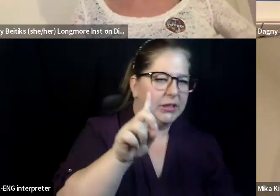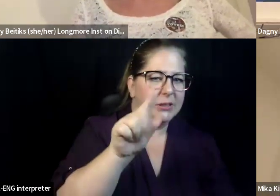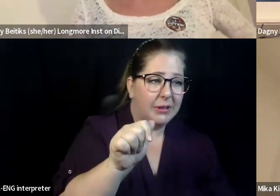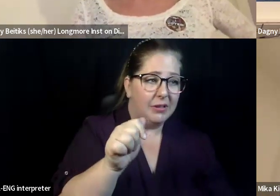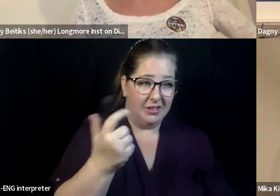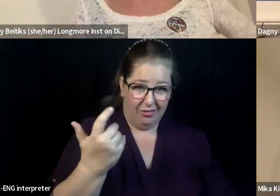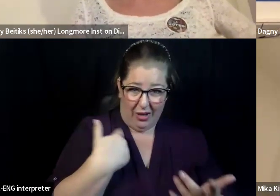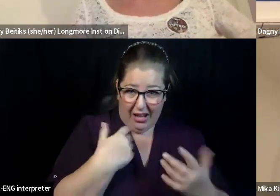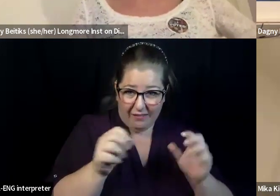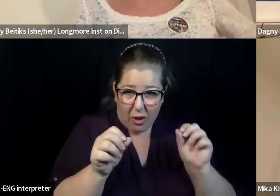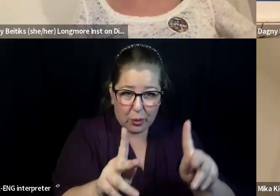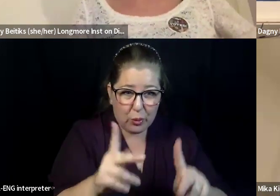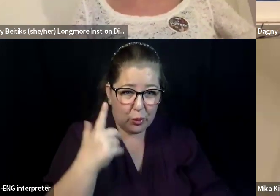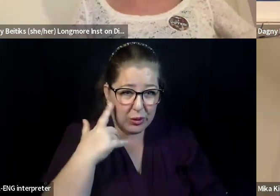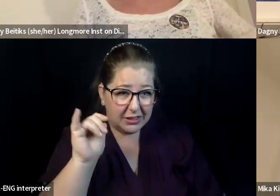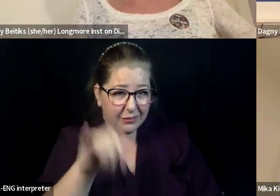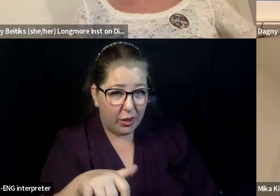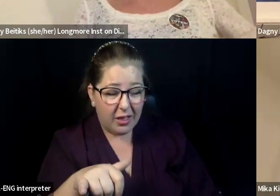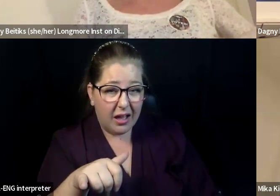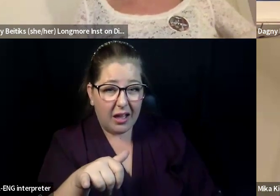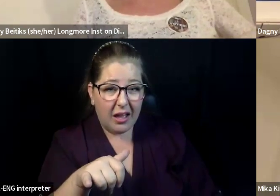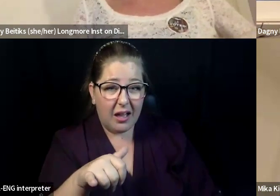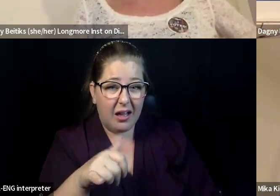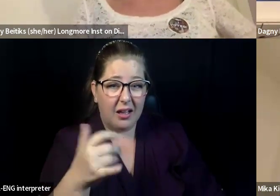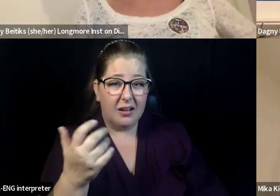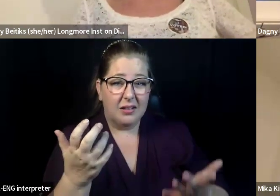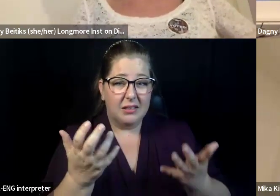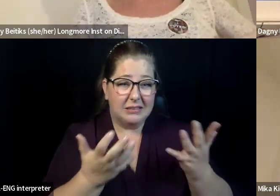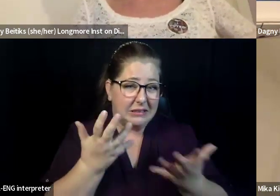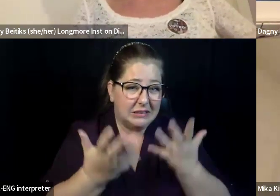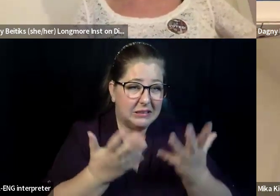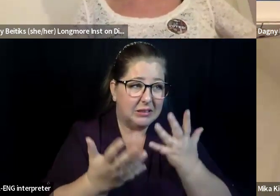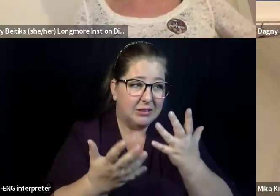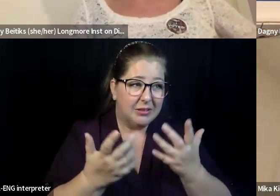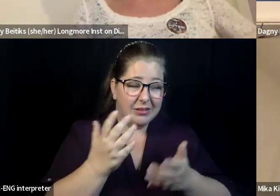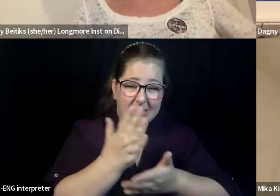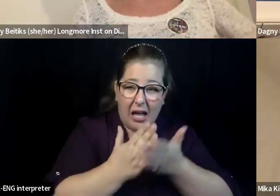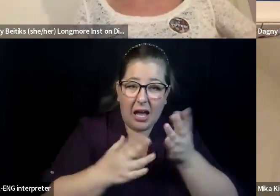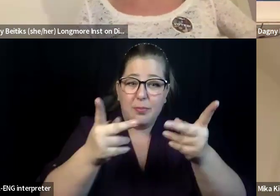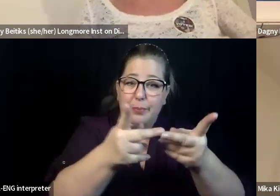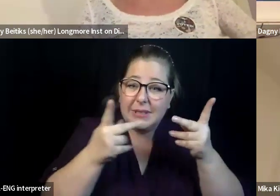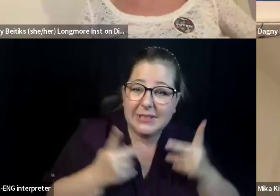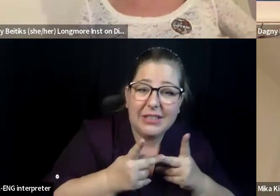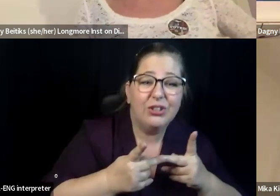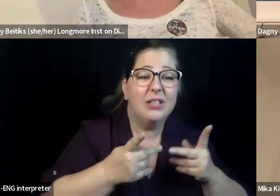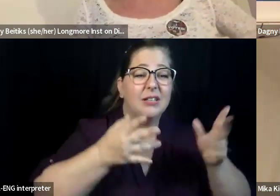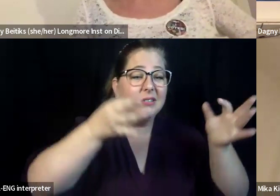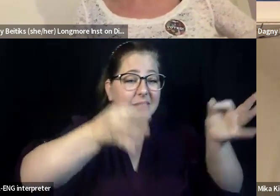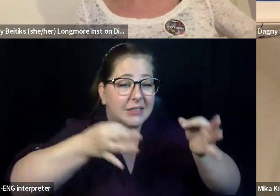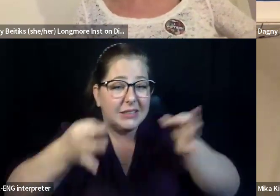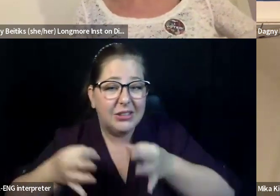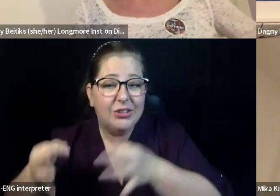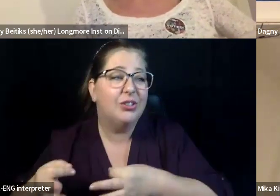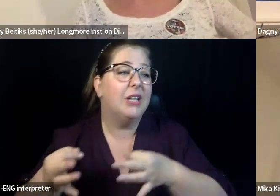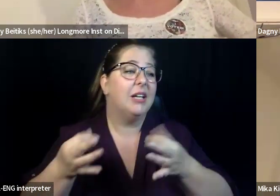think promoting those positions, right, promoting people with severe physical disabilities to be in leadership roles, even if they can't work full